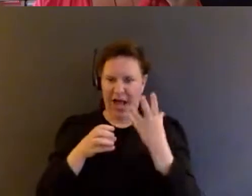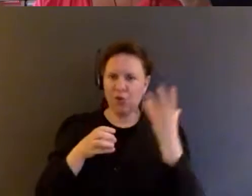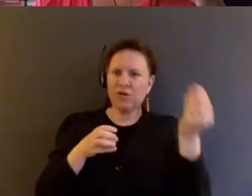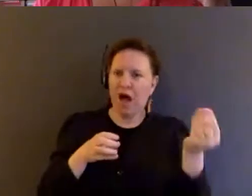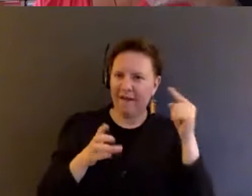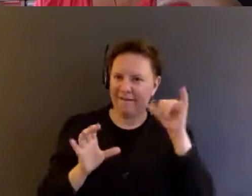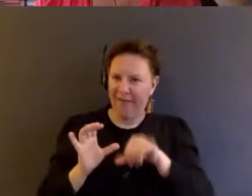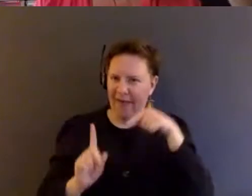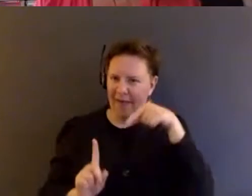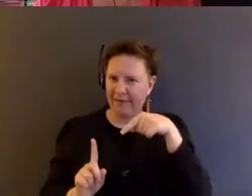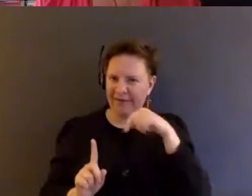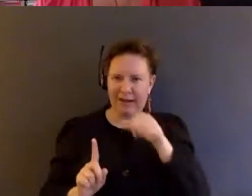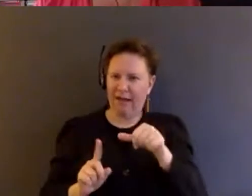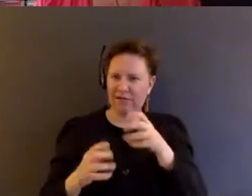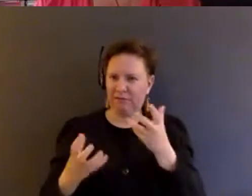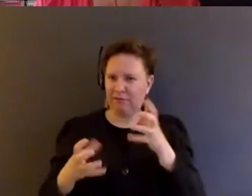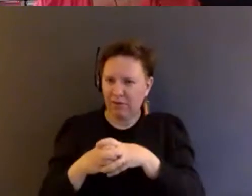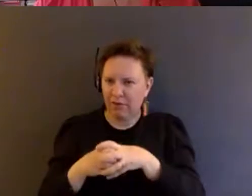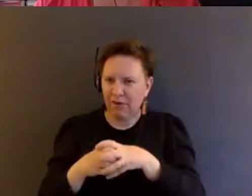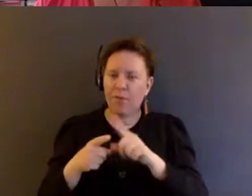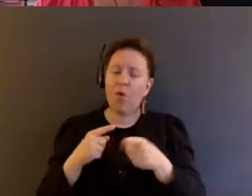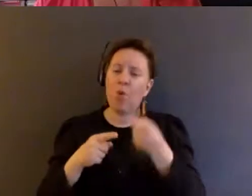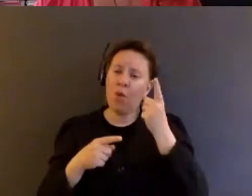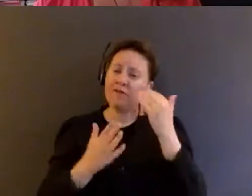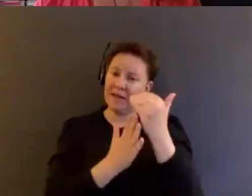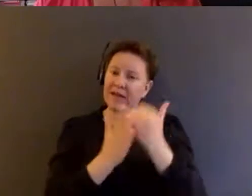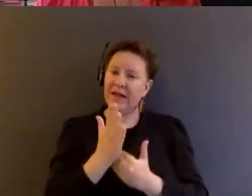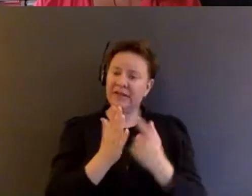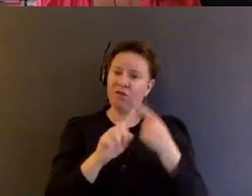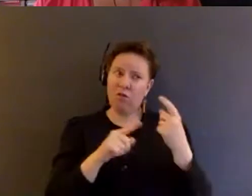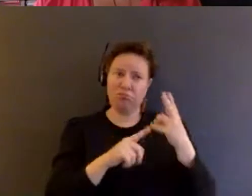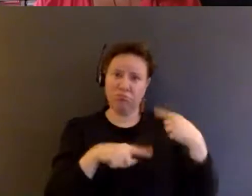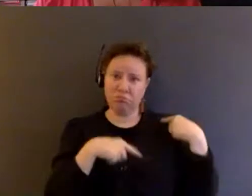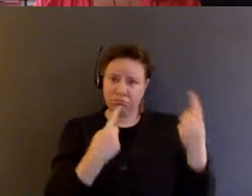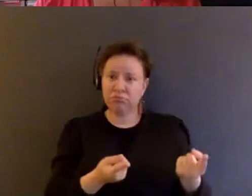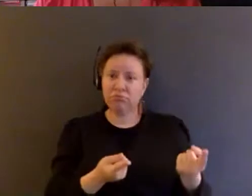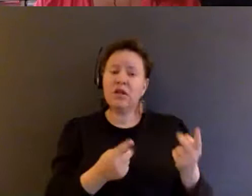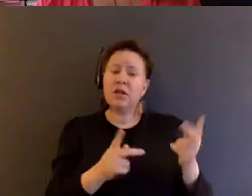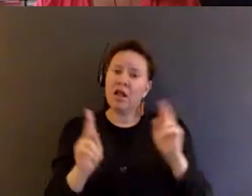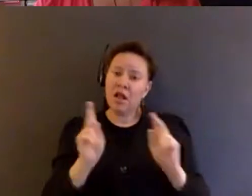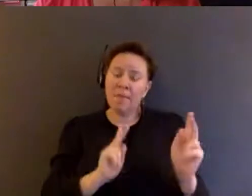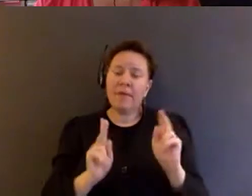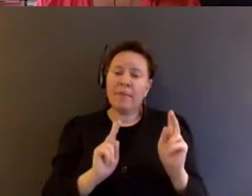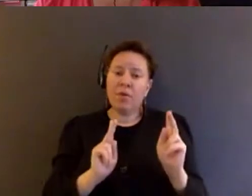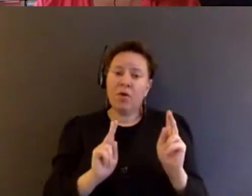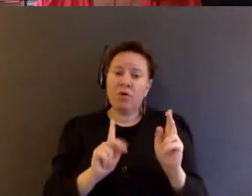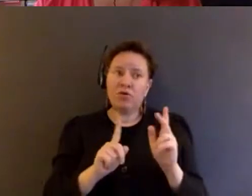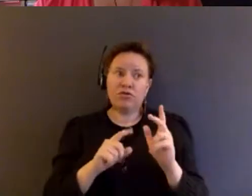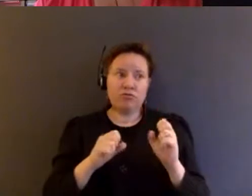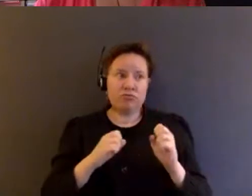one of the lessons from Dean's civilization is that people just created